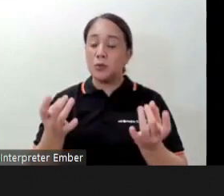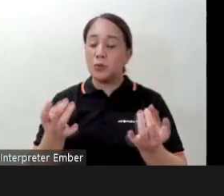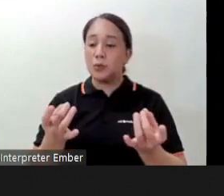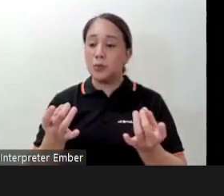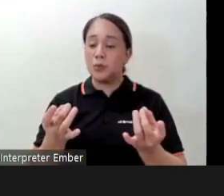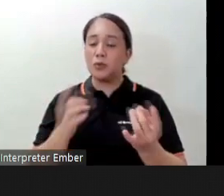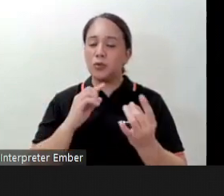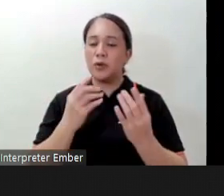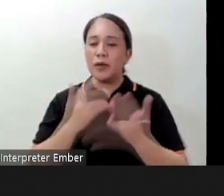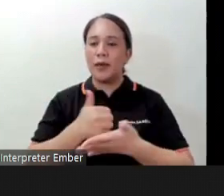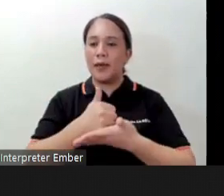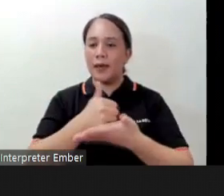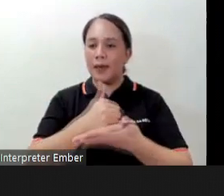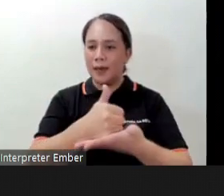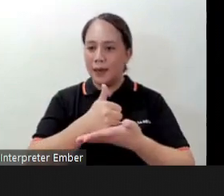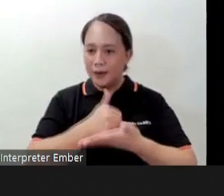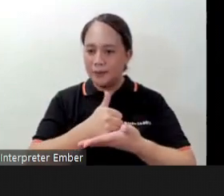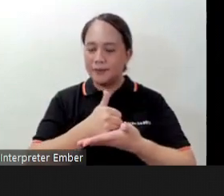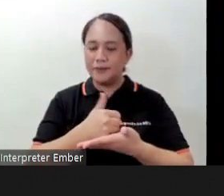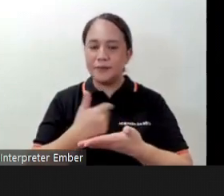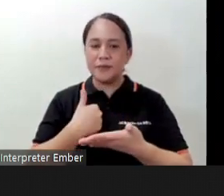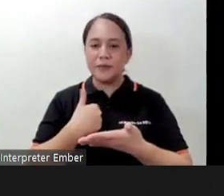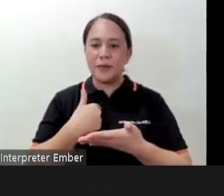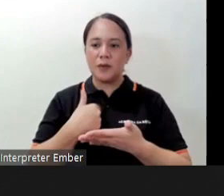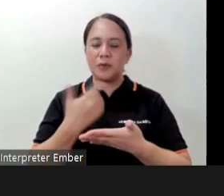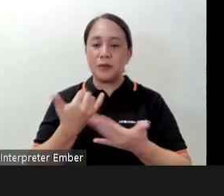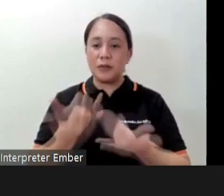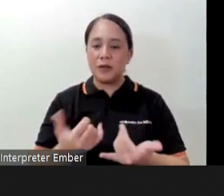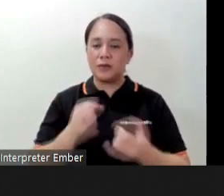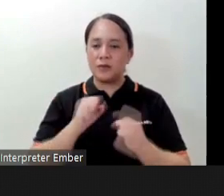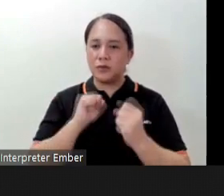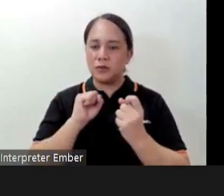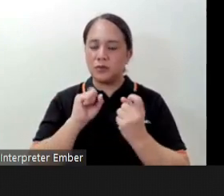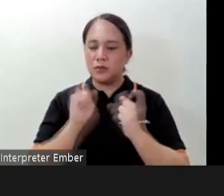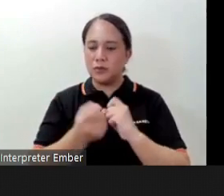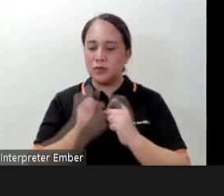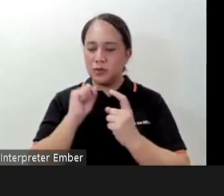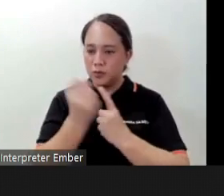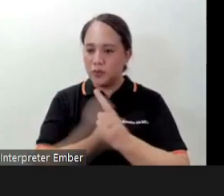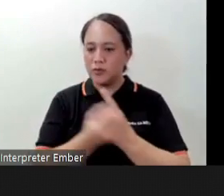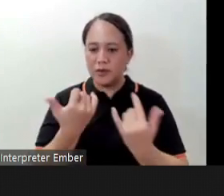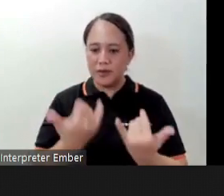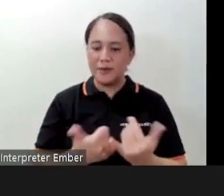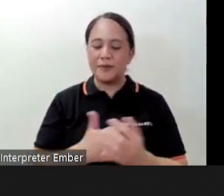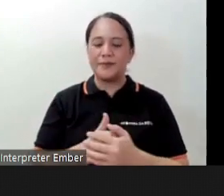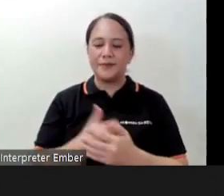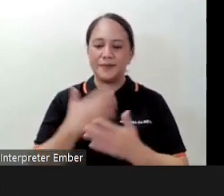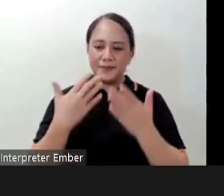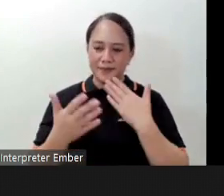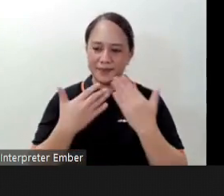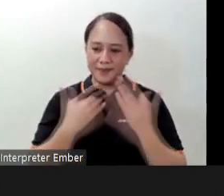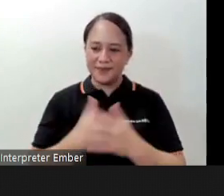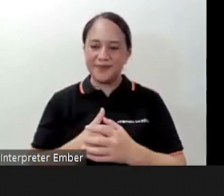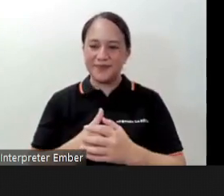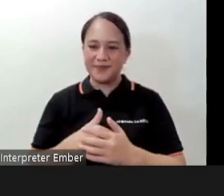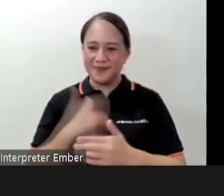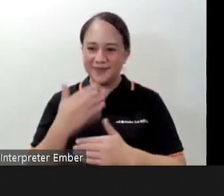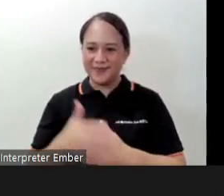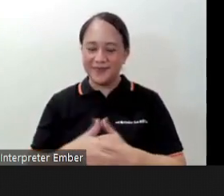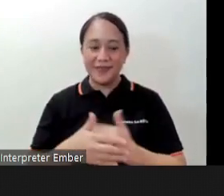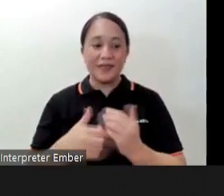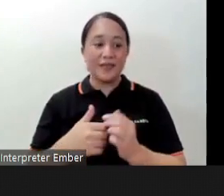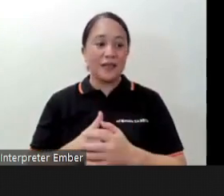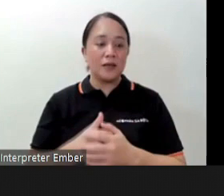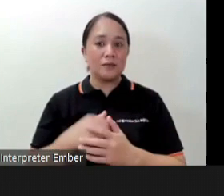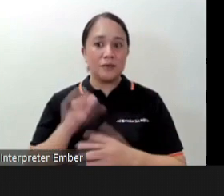helped me a lot to secure in situation thank you very much Dr. Lopez and of course